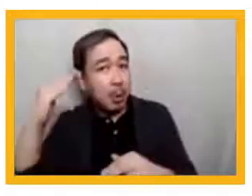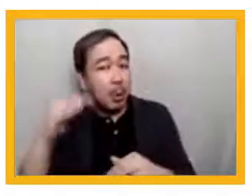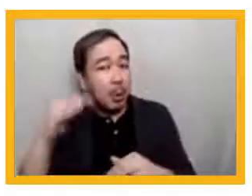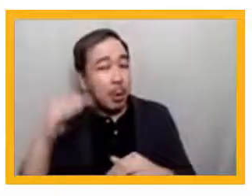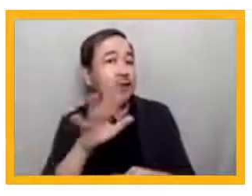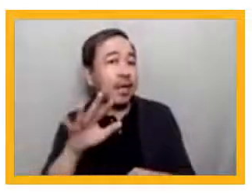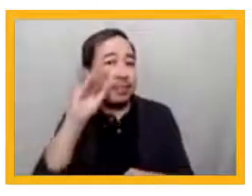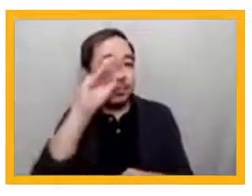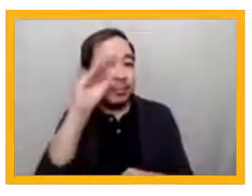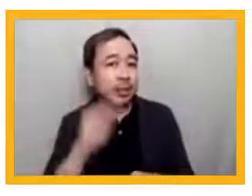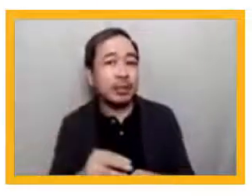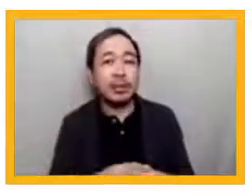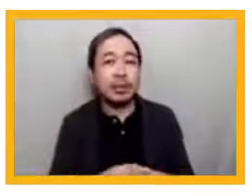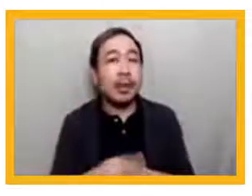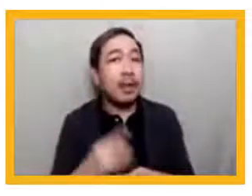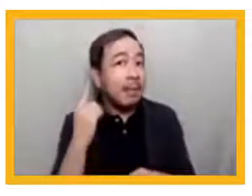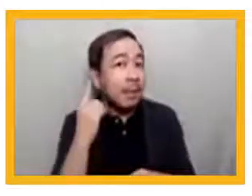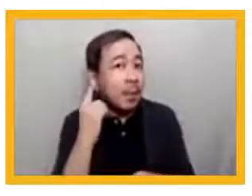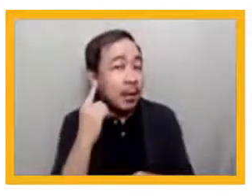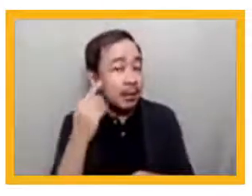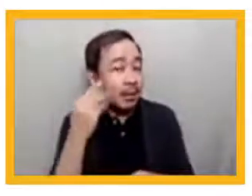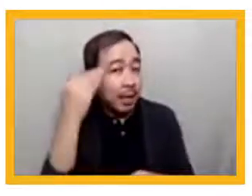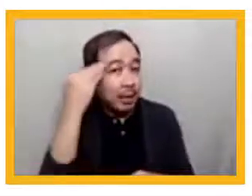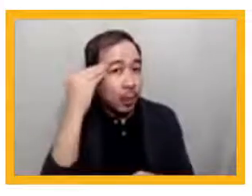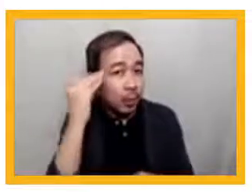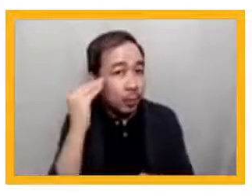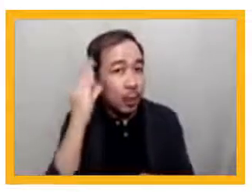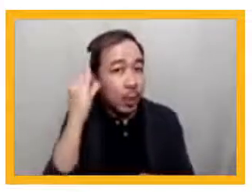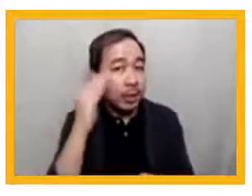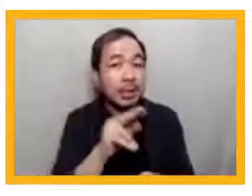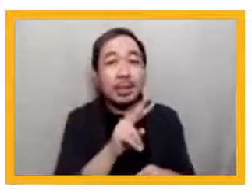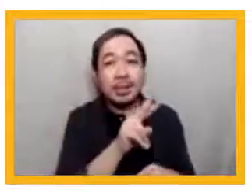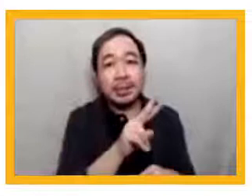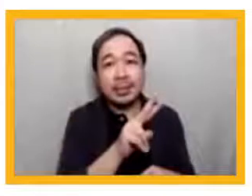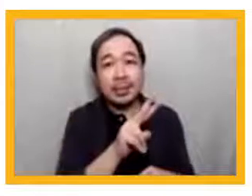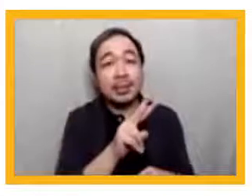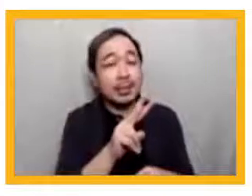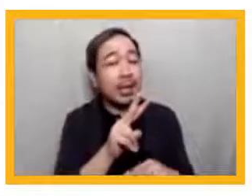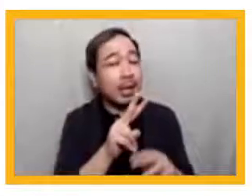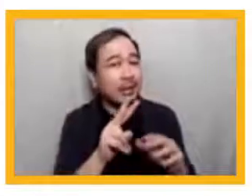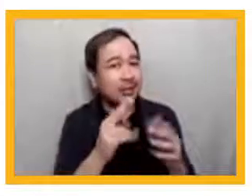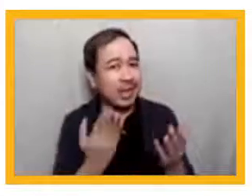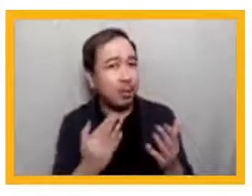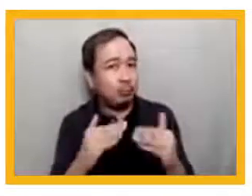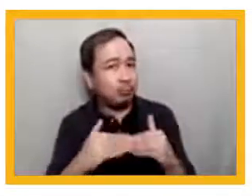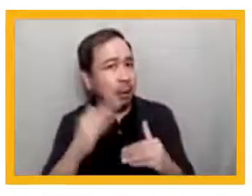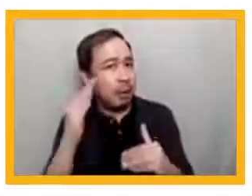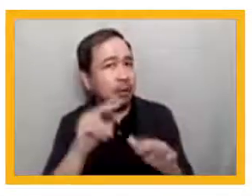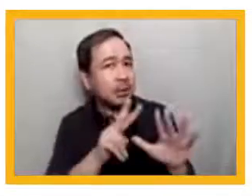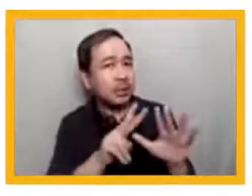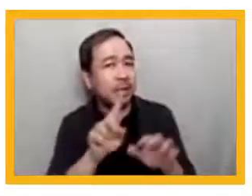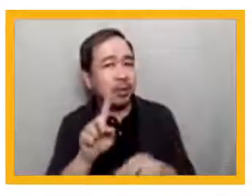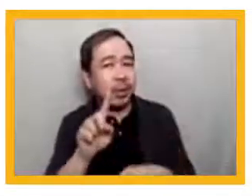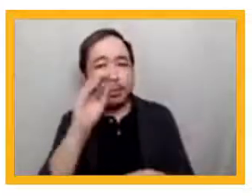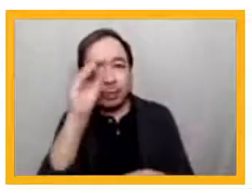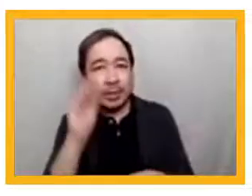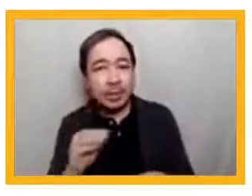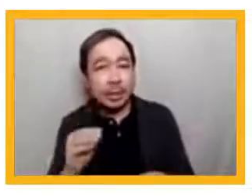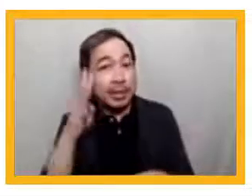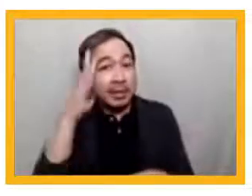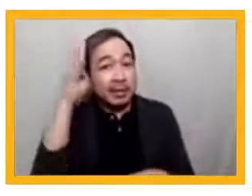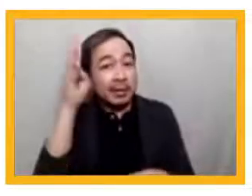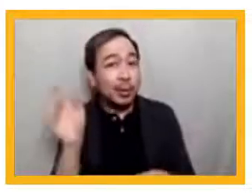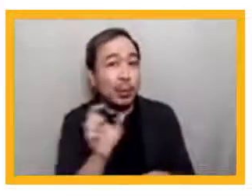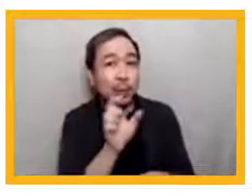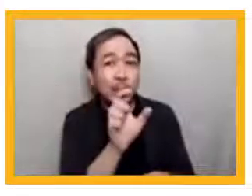awareness improved from a baseline average of 35%.% to an end line of 71%. And invented words improved from a baseline average